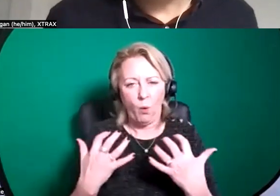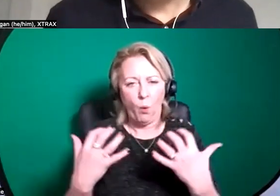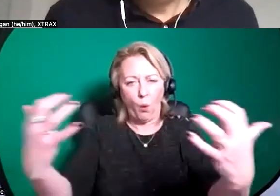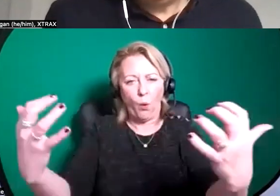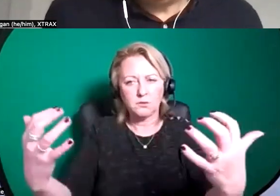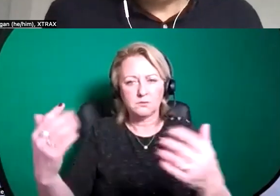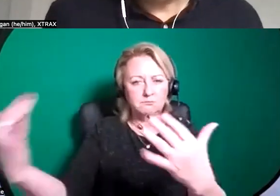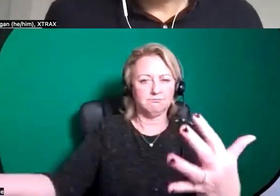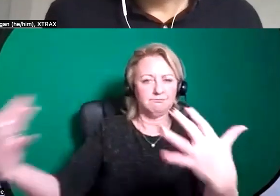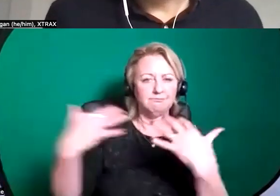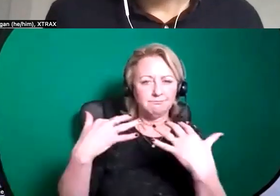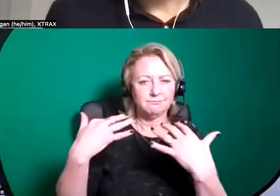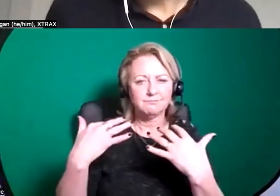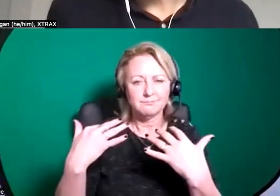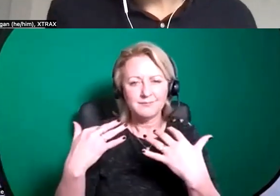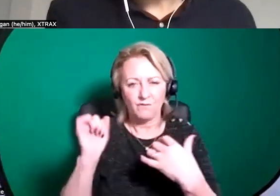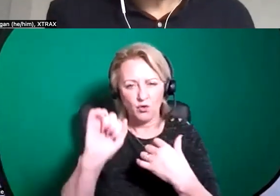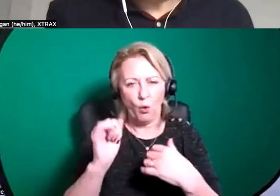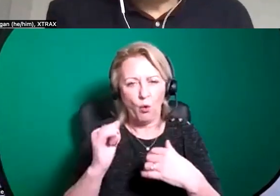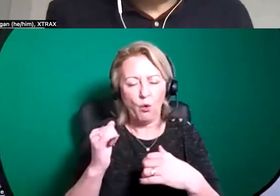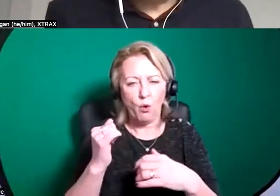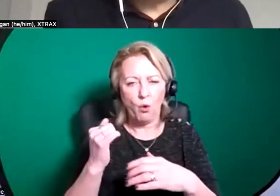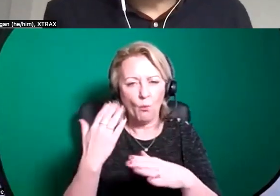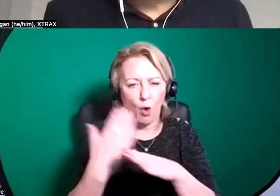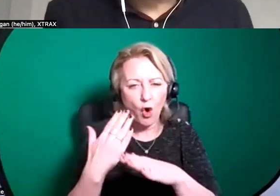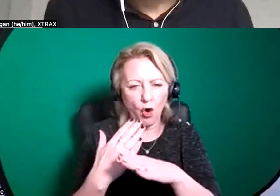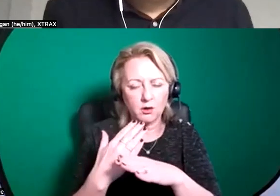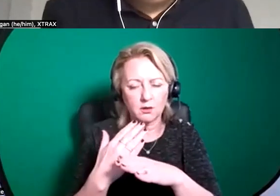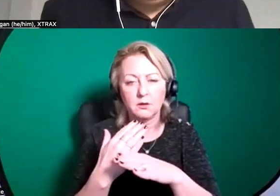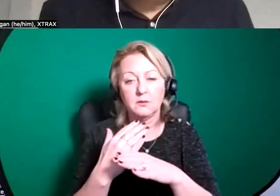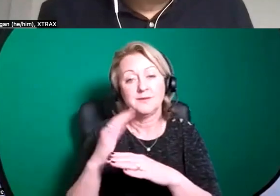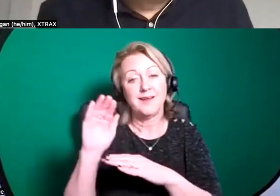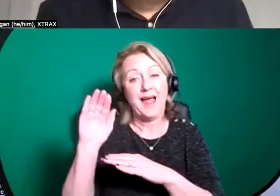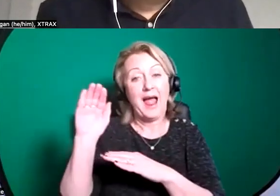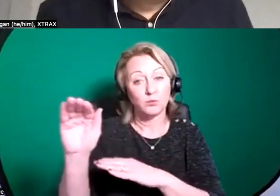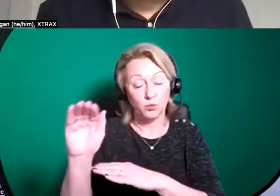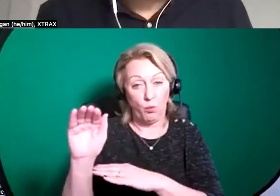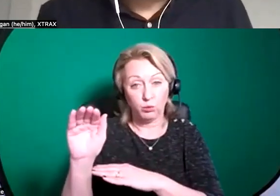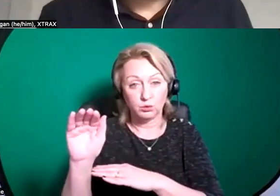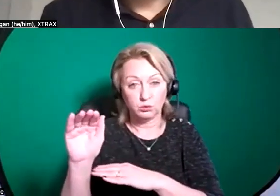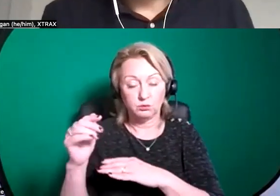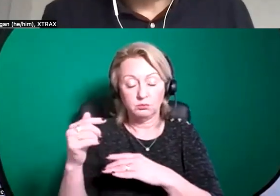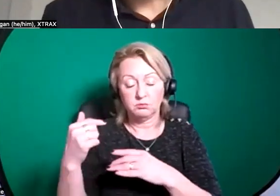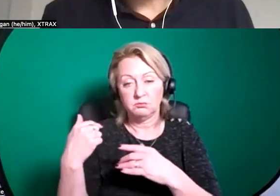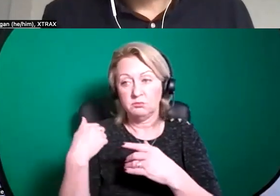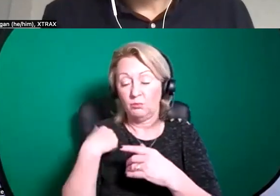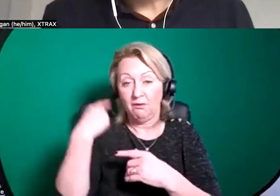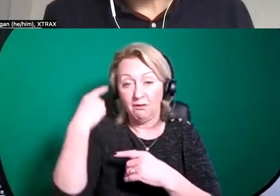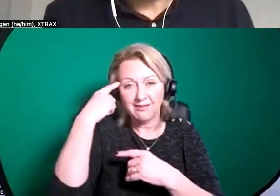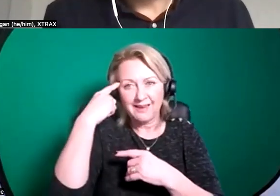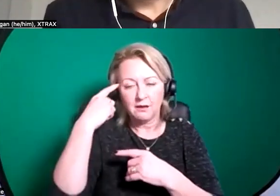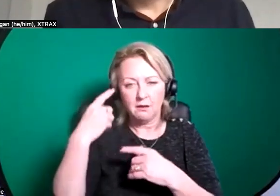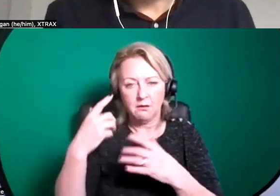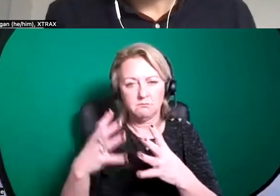piece of show a particular piece of work um and outdoors um we'd often think about large-scale